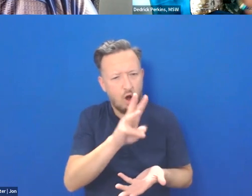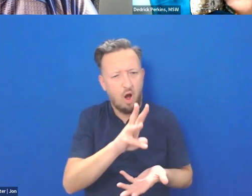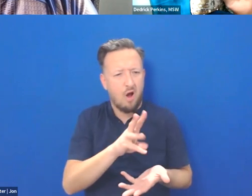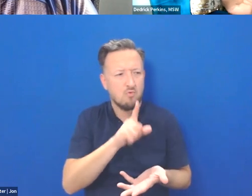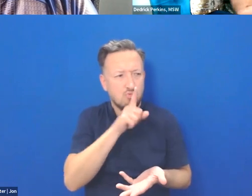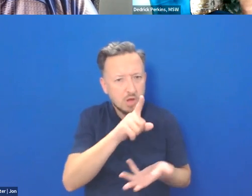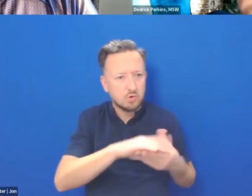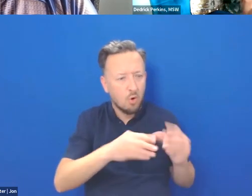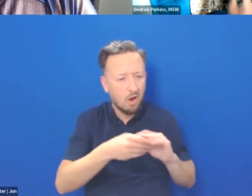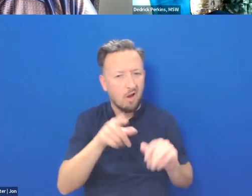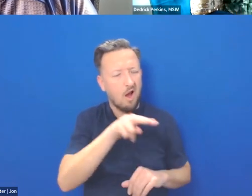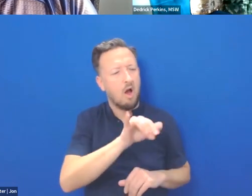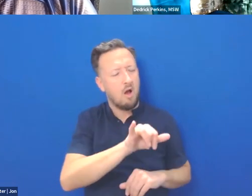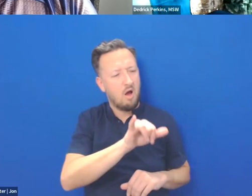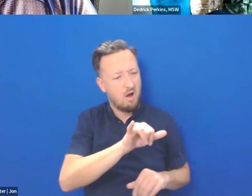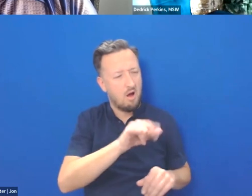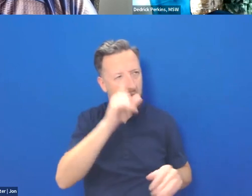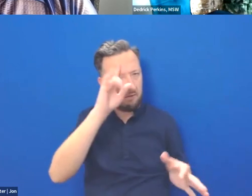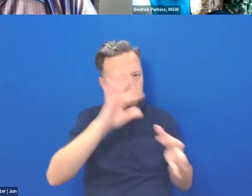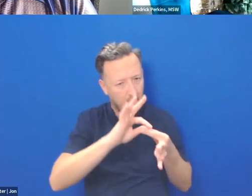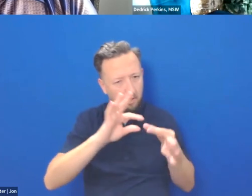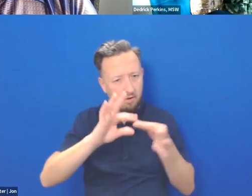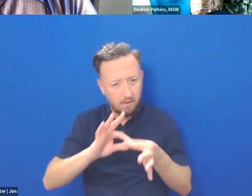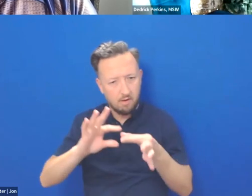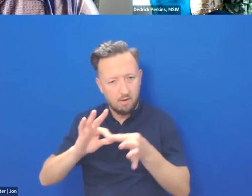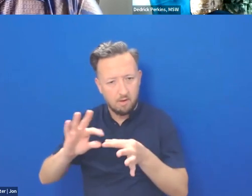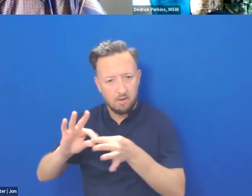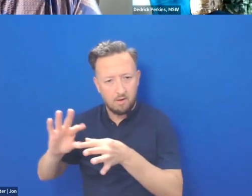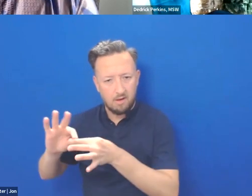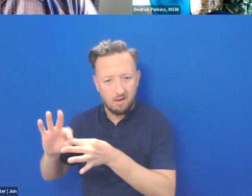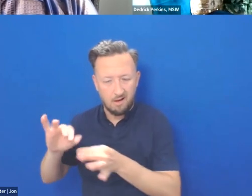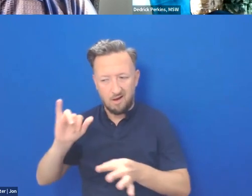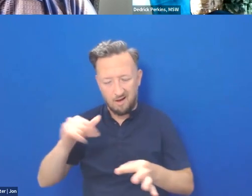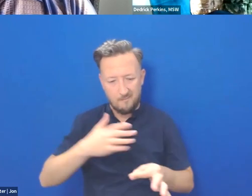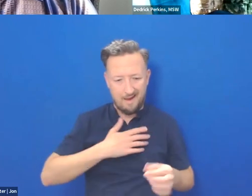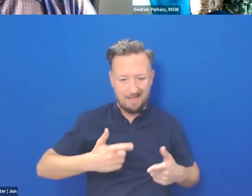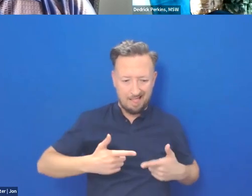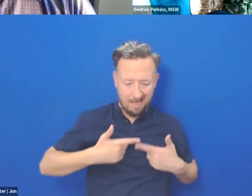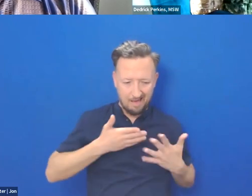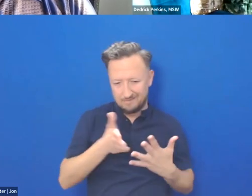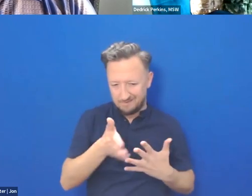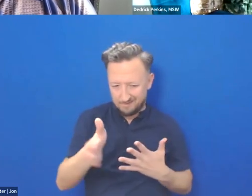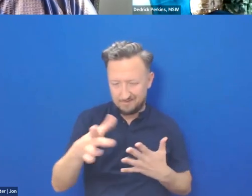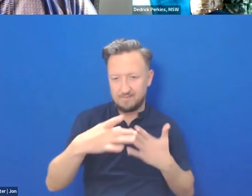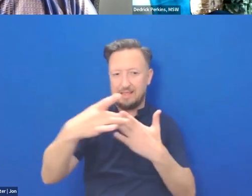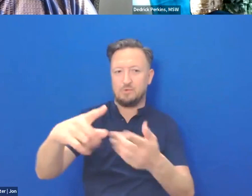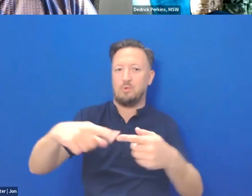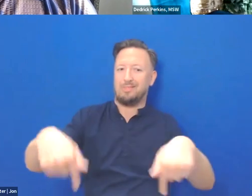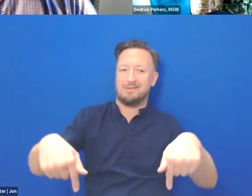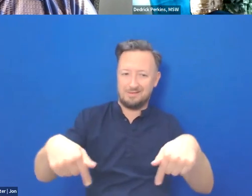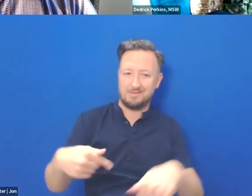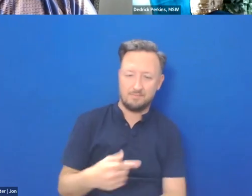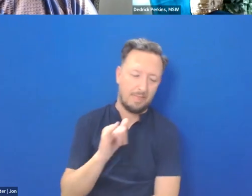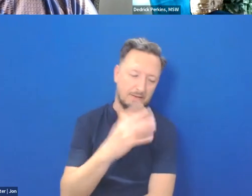pieces started to fall into place and everything that you've ever gone through led you to this very moment. Yeah. Yeah. It's beautiful.